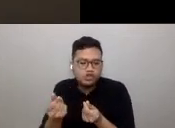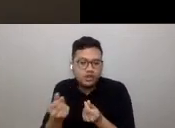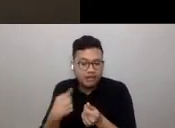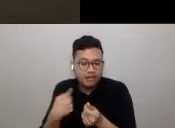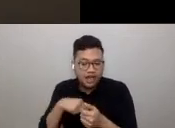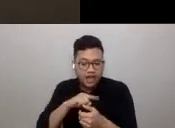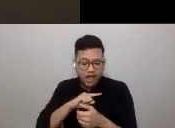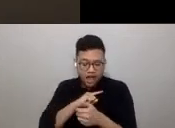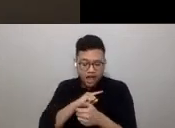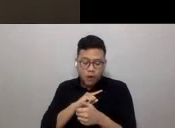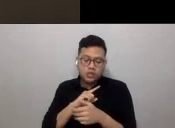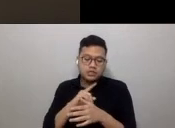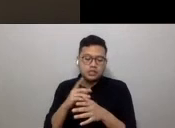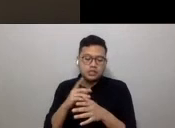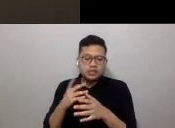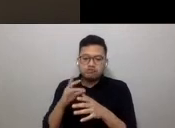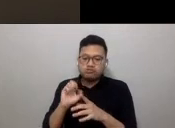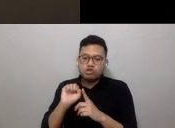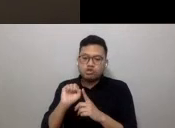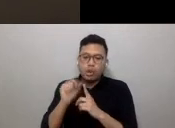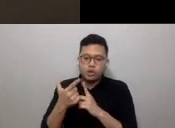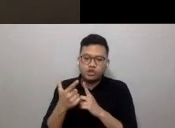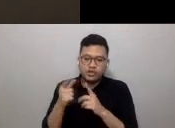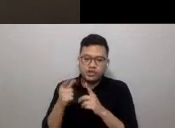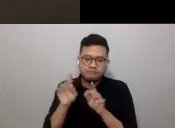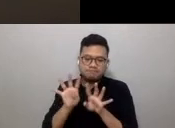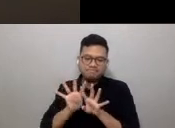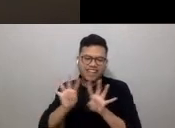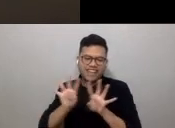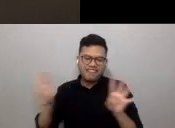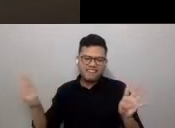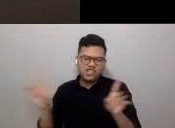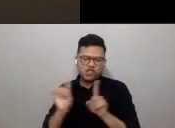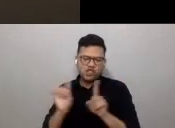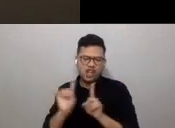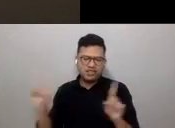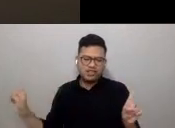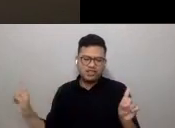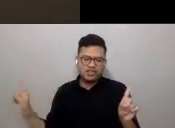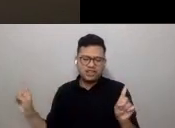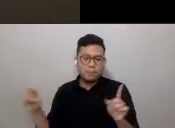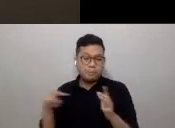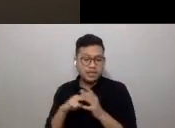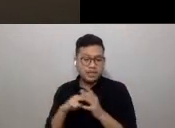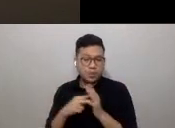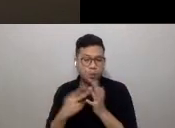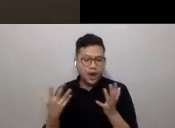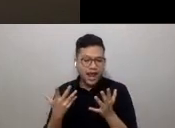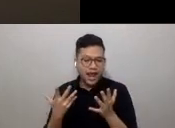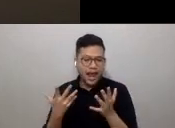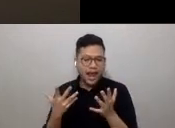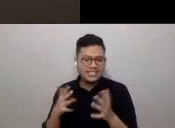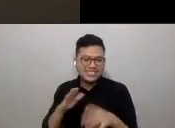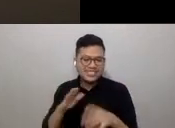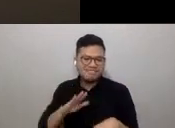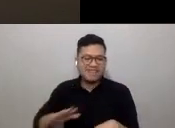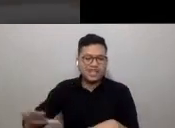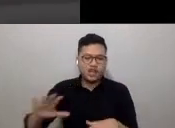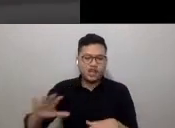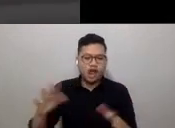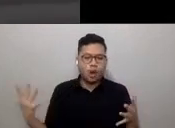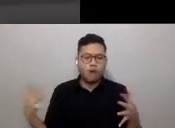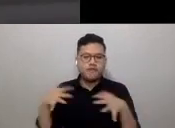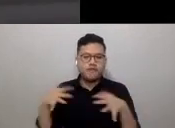divergence is paradoxically having a moment of spatial convergence.